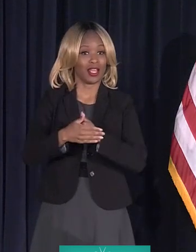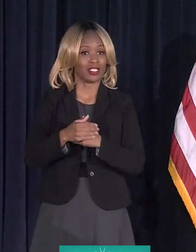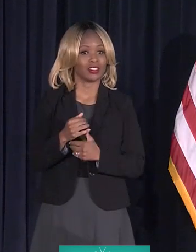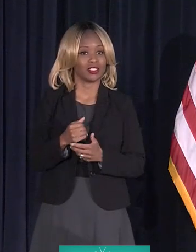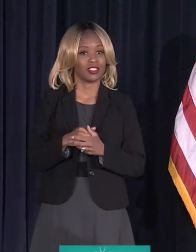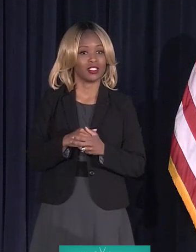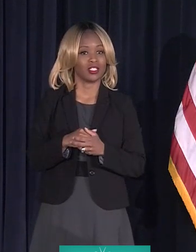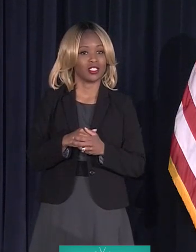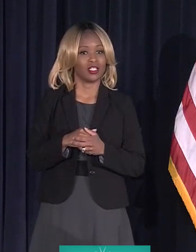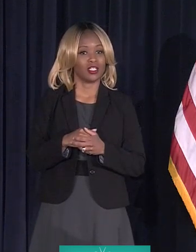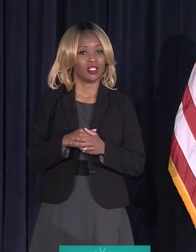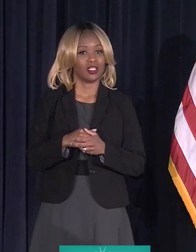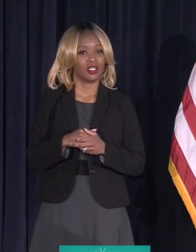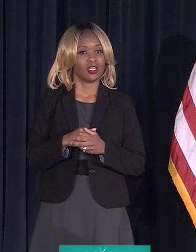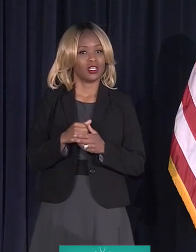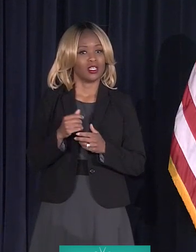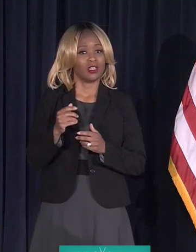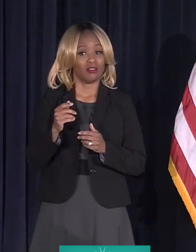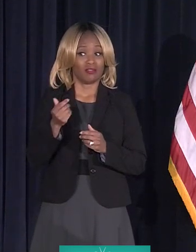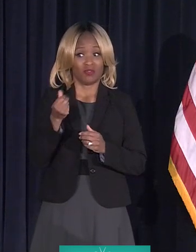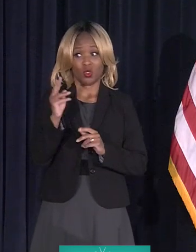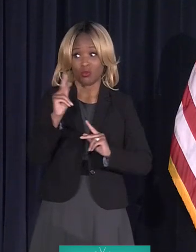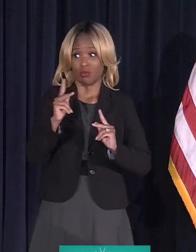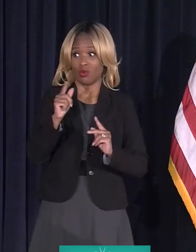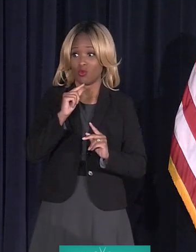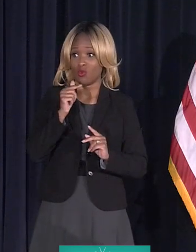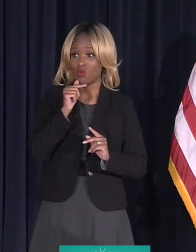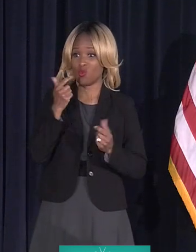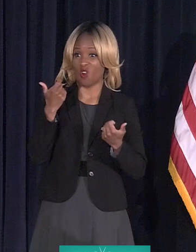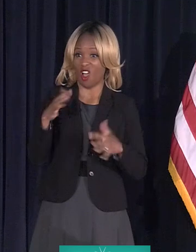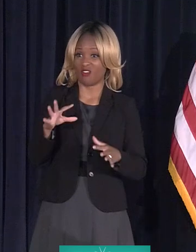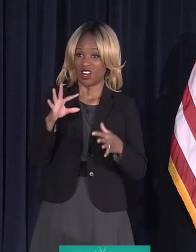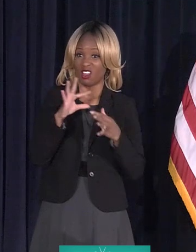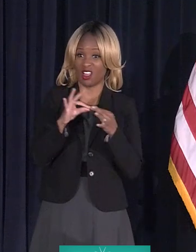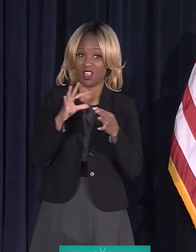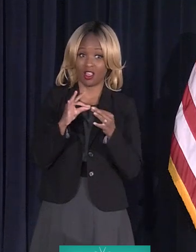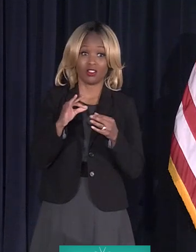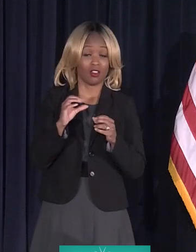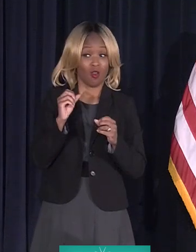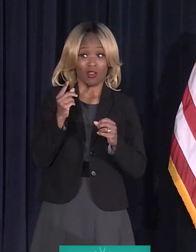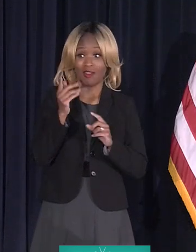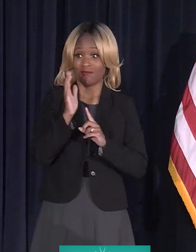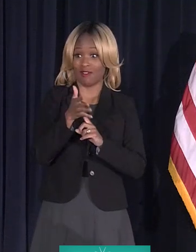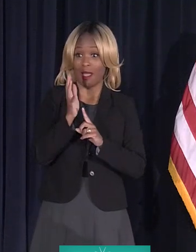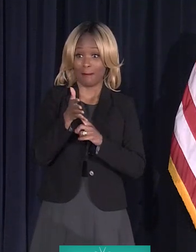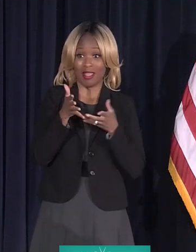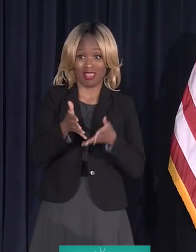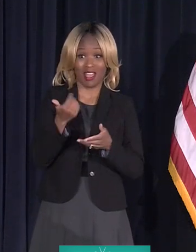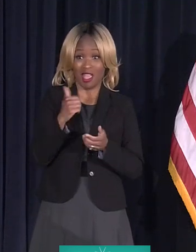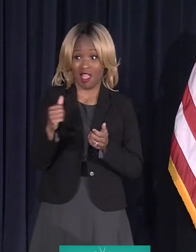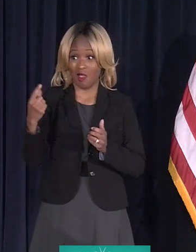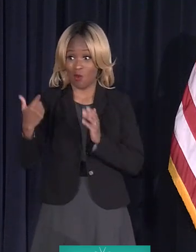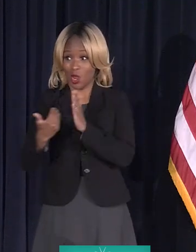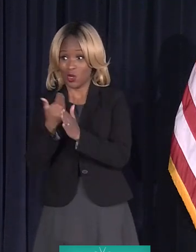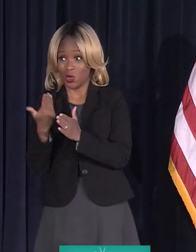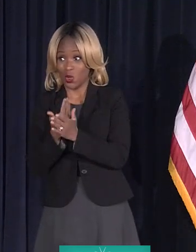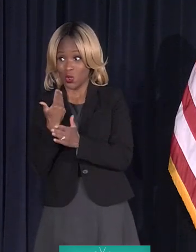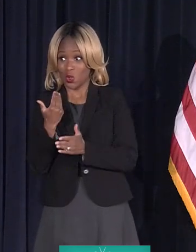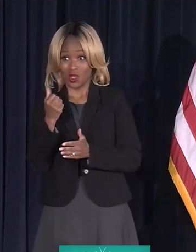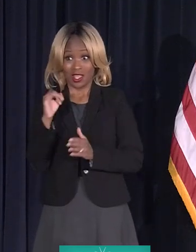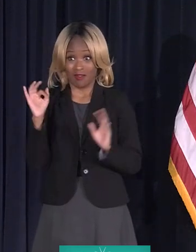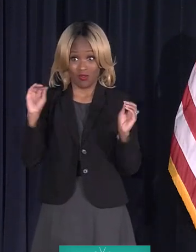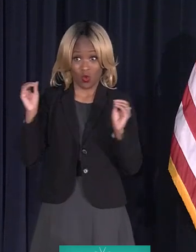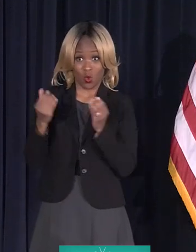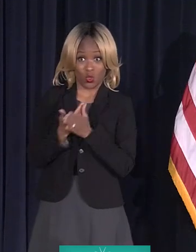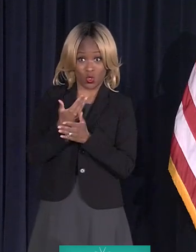Okay. We have a couple that have already spoken. Okay. We've got five minutes left. So if there's anybody new, let's take somebody new. Otherwise, we'll do